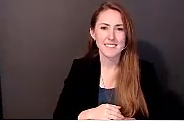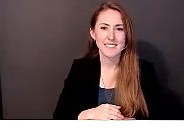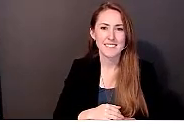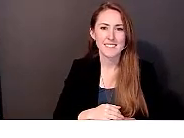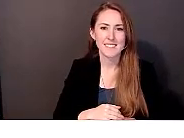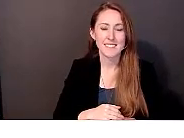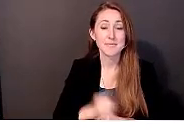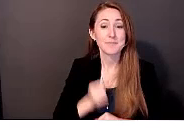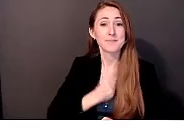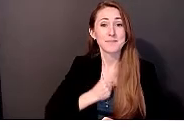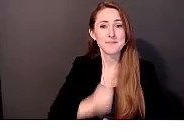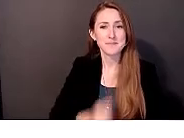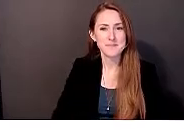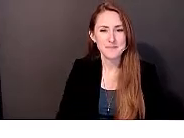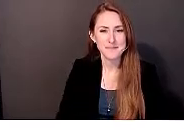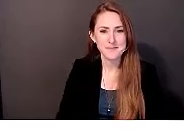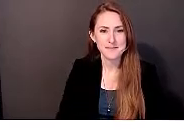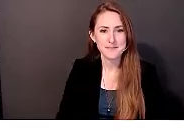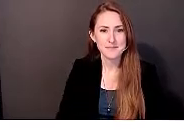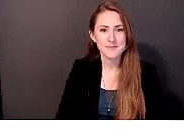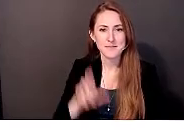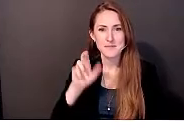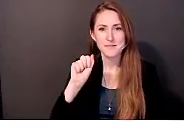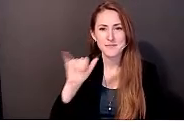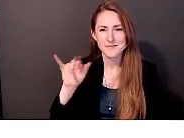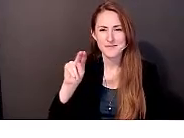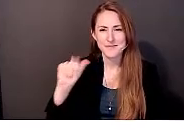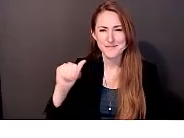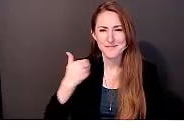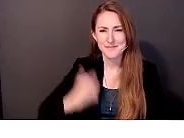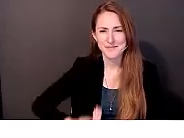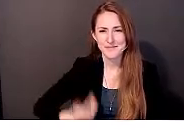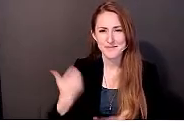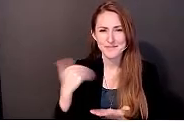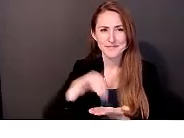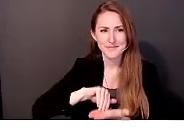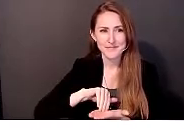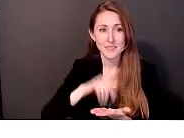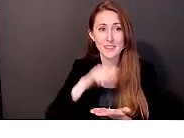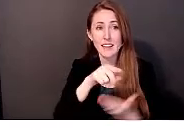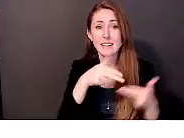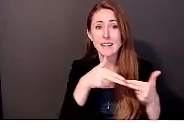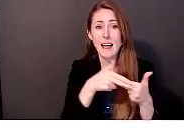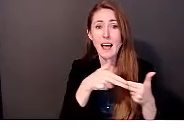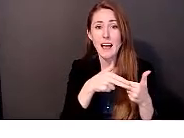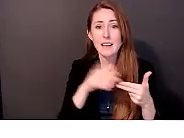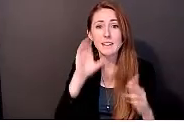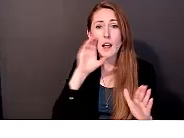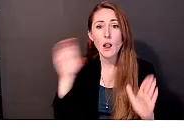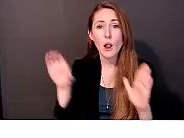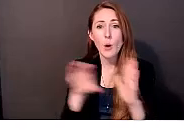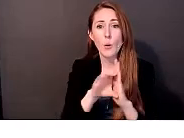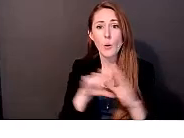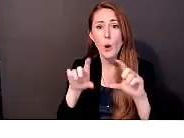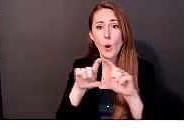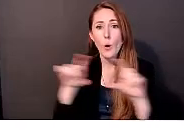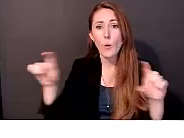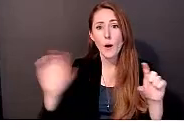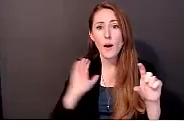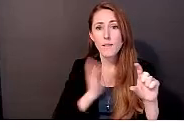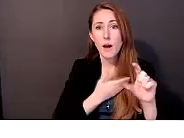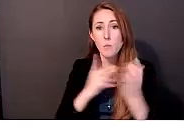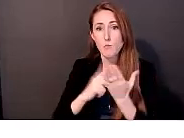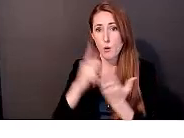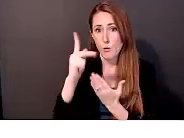Sorry? great. On this, this is Raina again. Uh, on this slide is a logo of the program that we're going to be